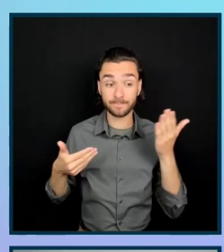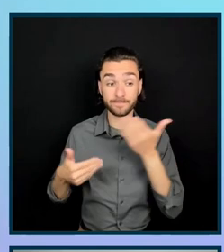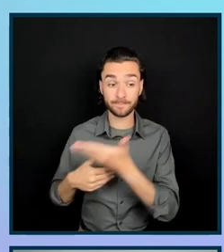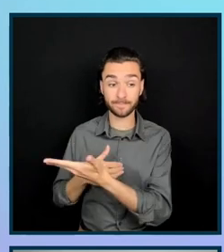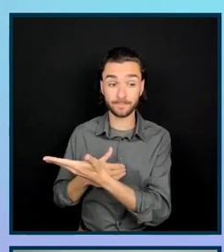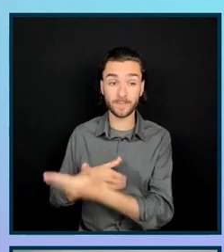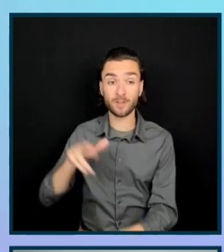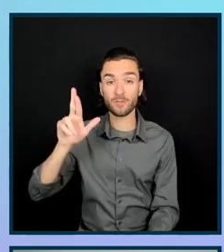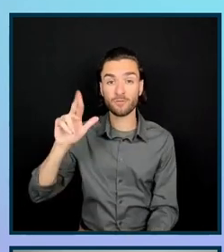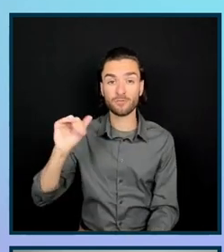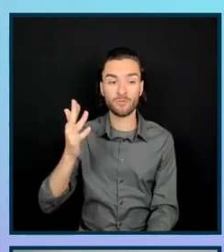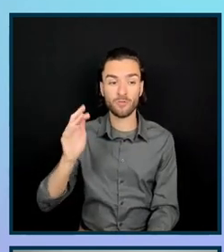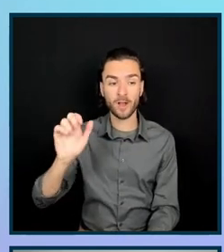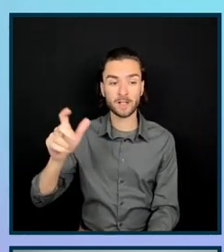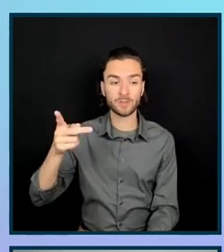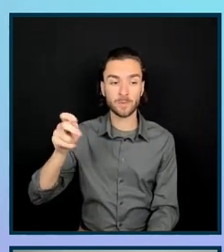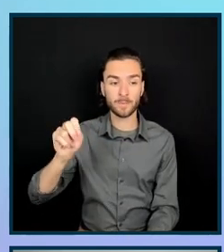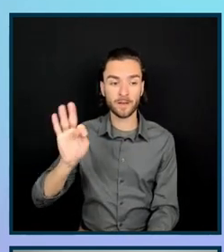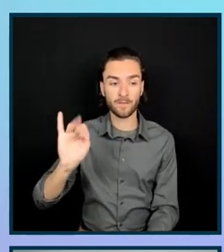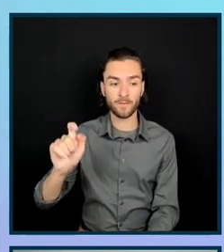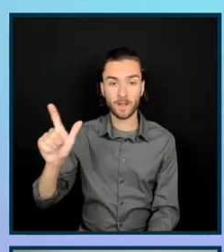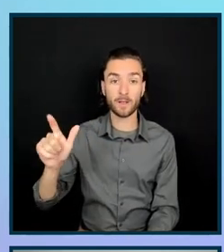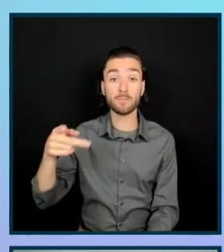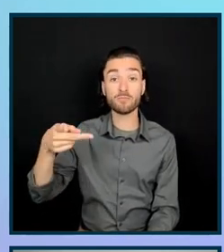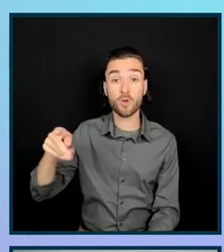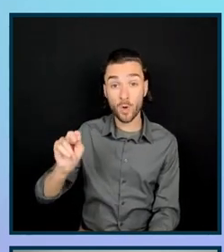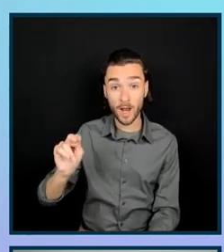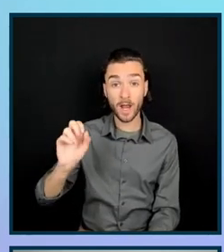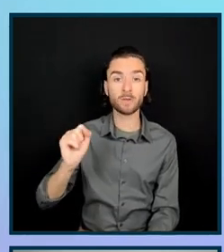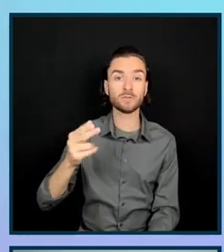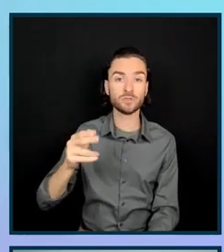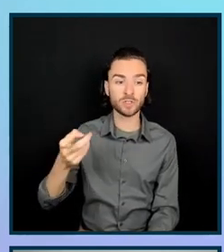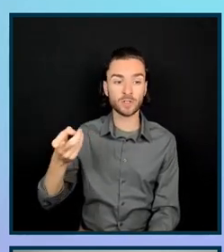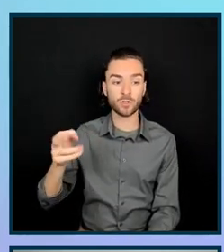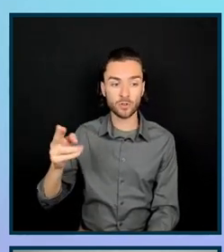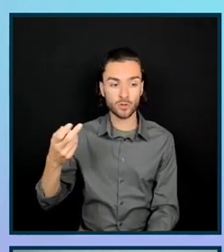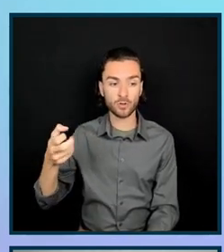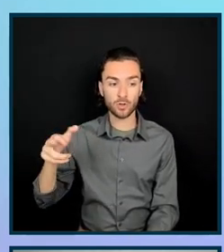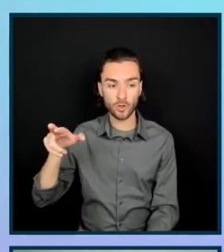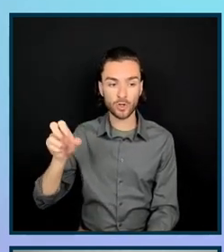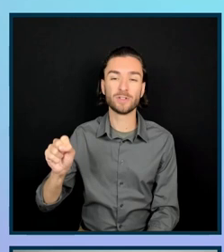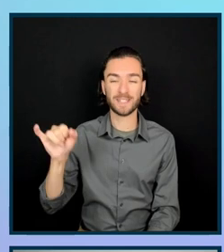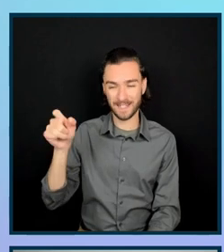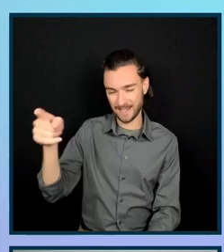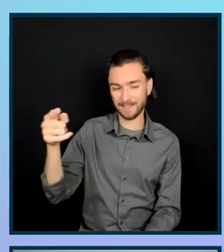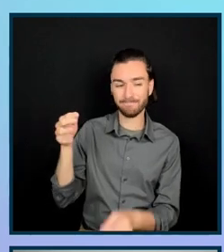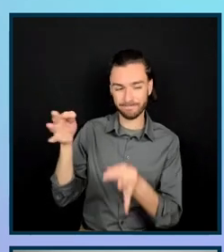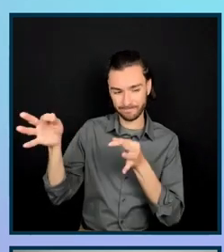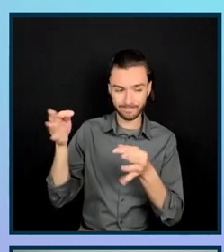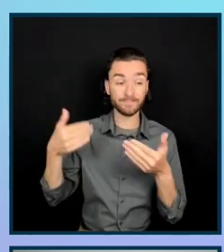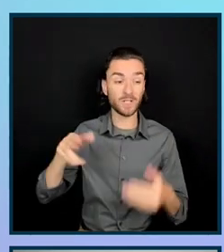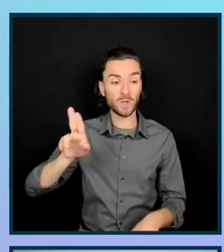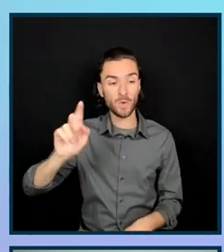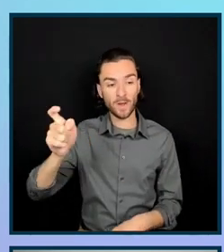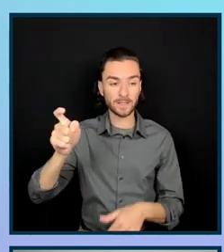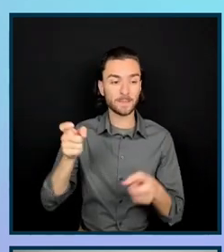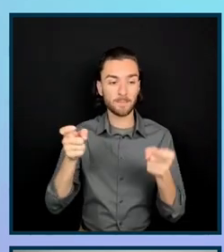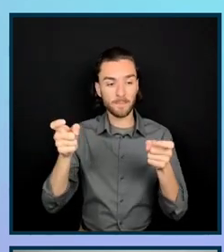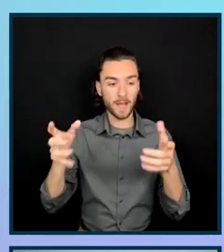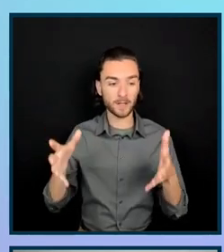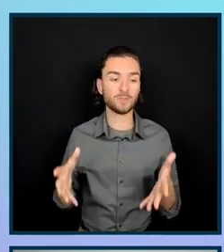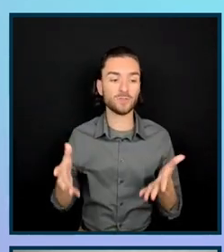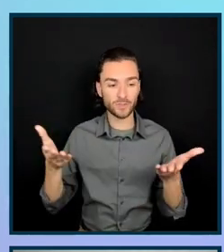Penfield, my pronouns are she, her, hers. And per the introduction, I am a UX manager and accessibility lead here at